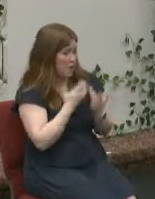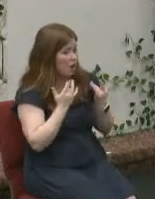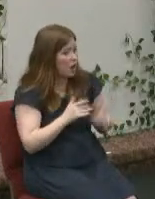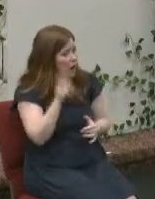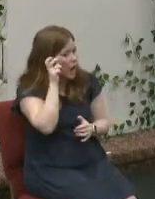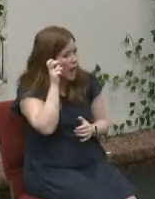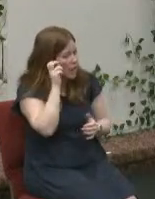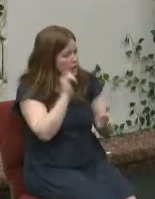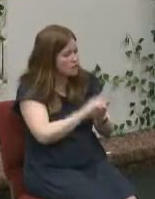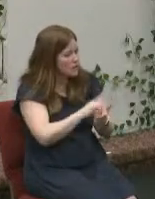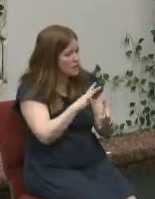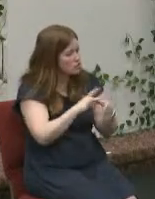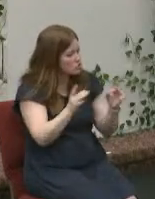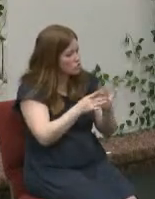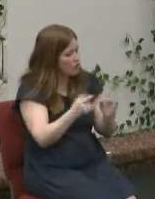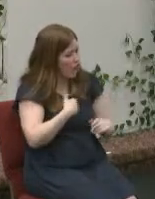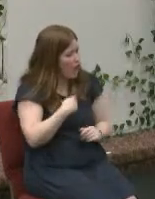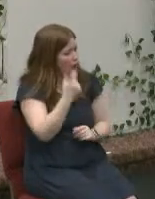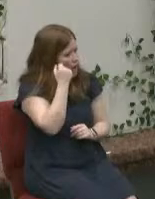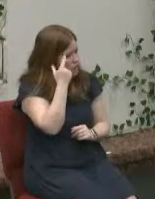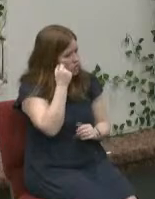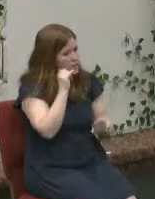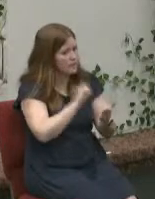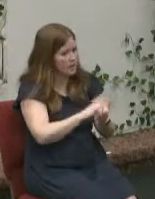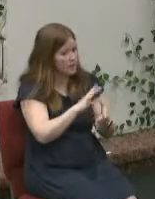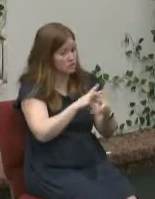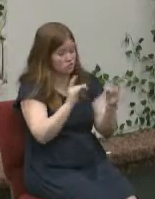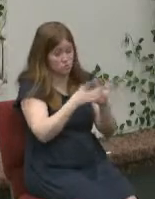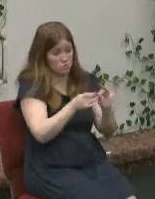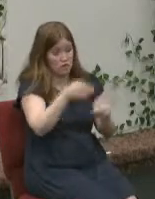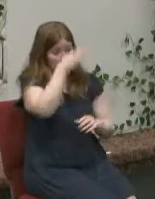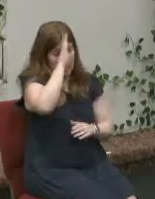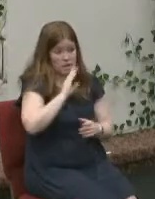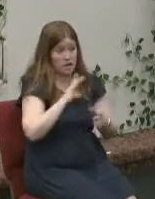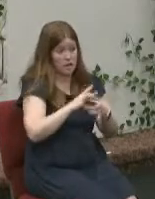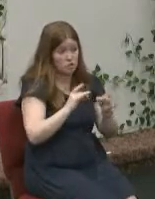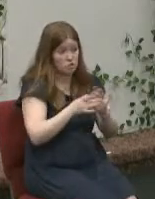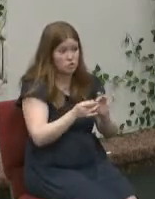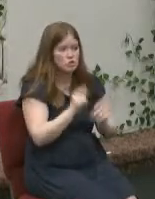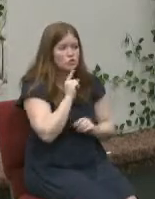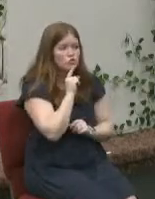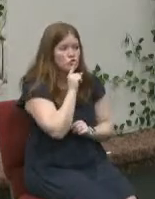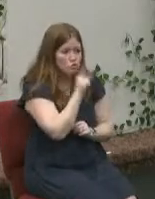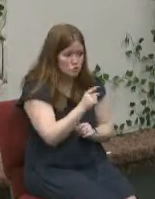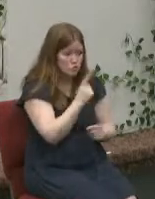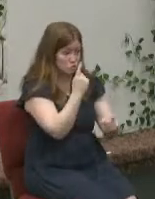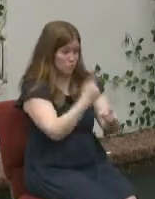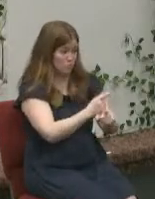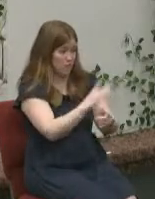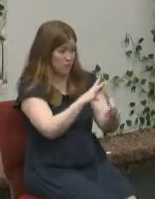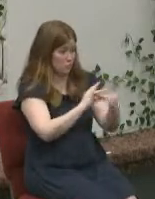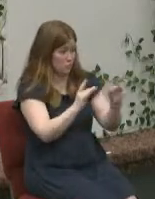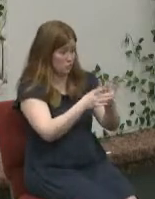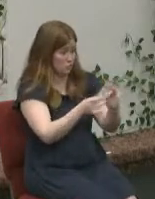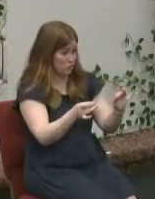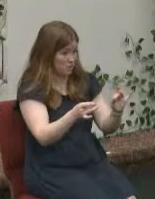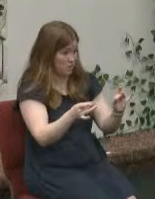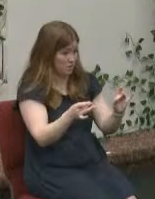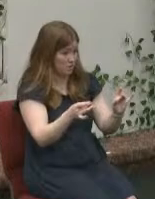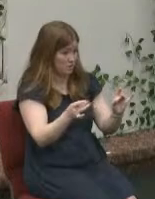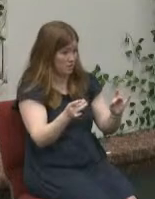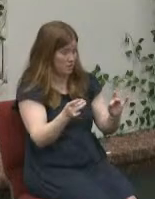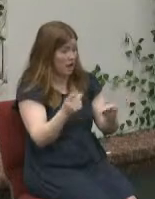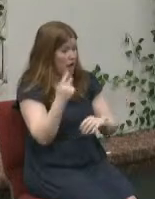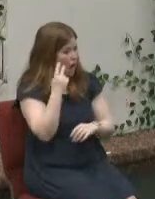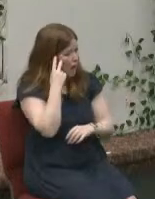story and i understand that that story god's story is the true one the right one the false story the lies